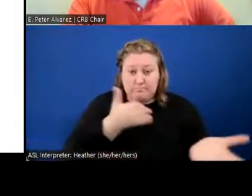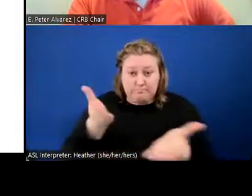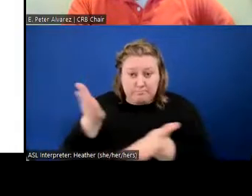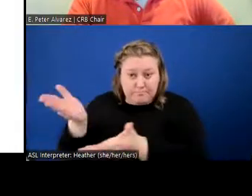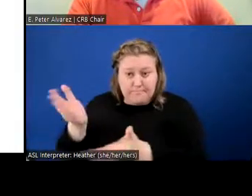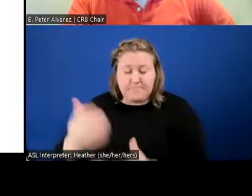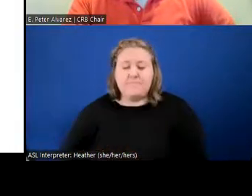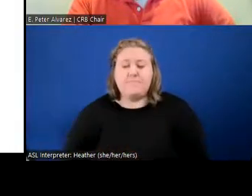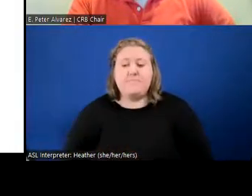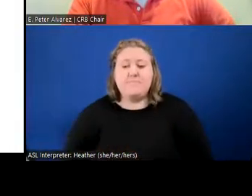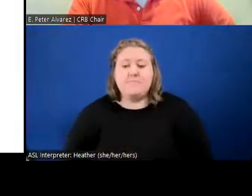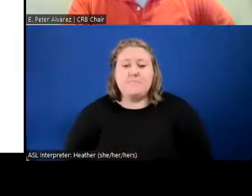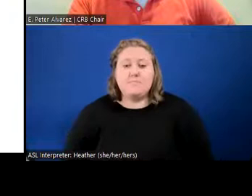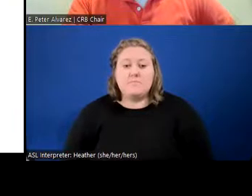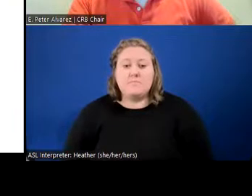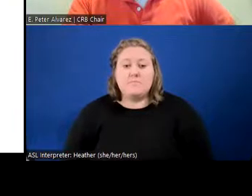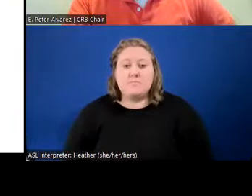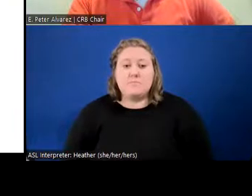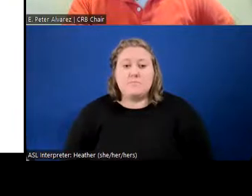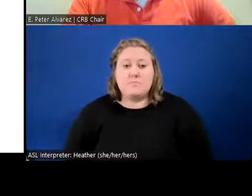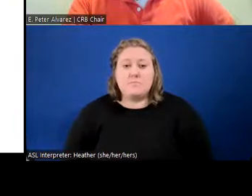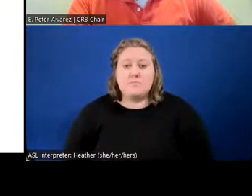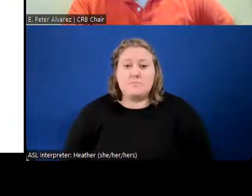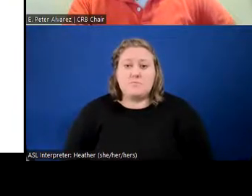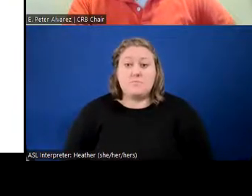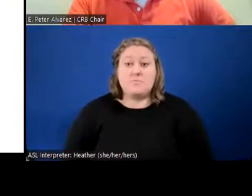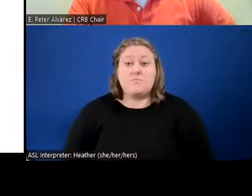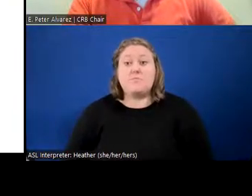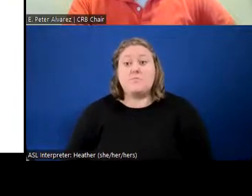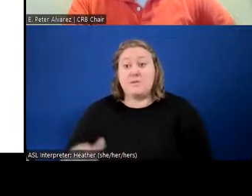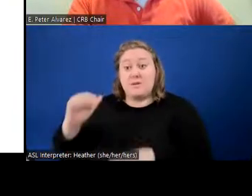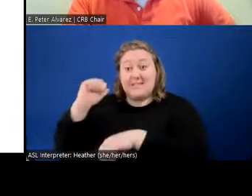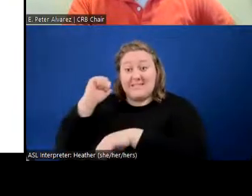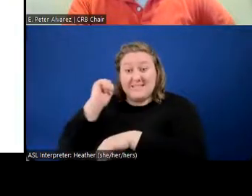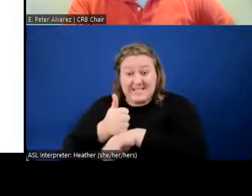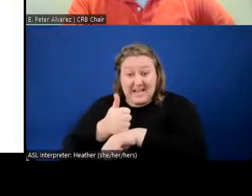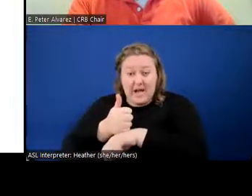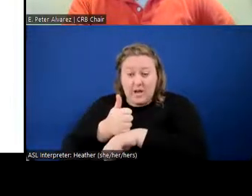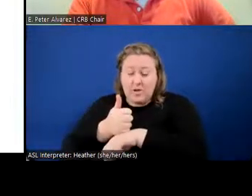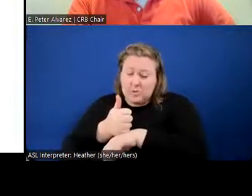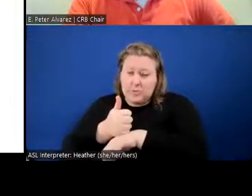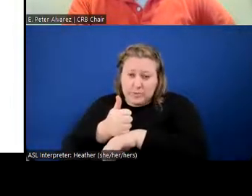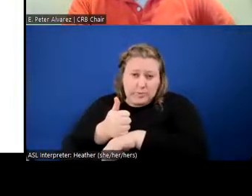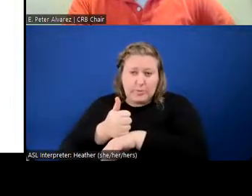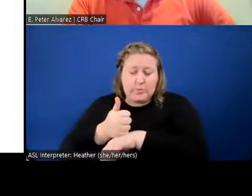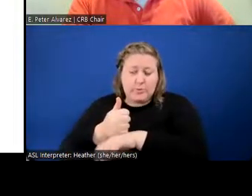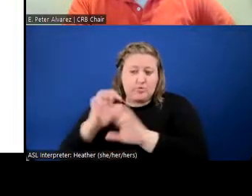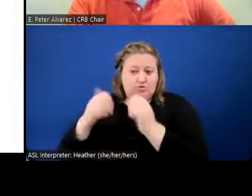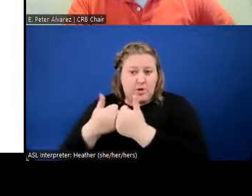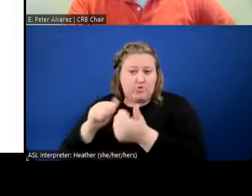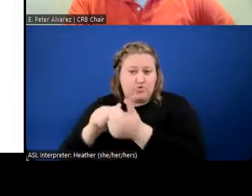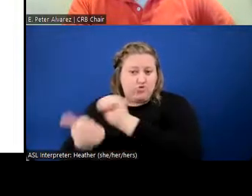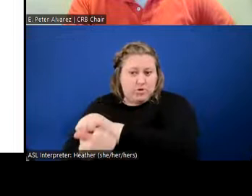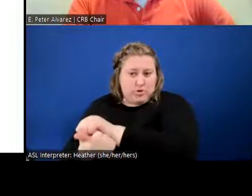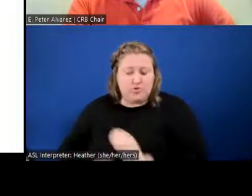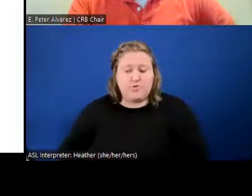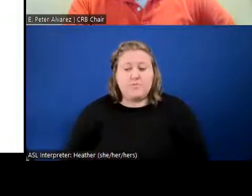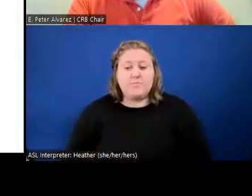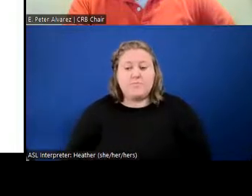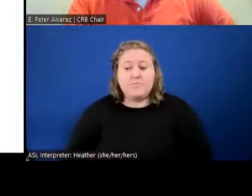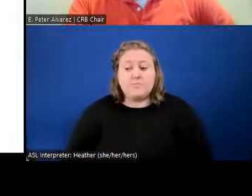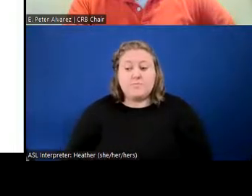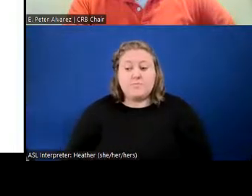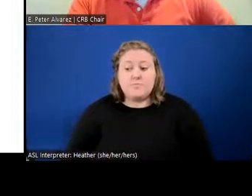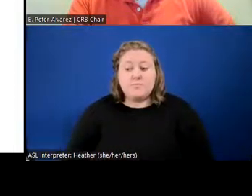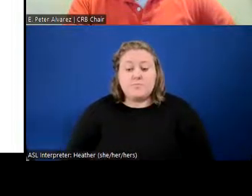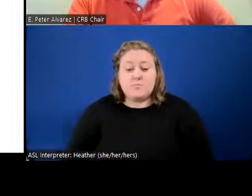doesn't, once it's in play, it's in play, it's going to be hard for them to change it, right? So I don't think that once it's in play that it's going to change, I think it's